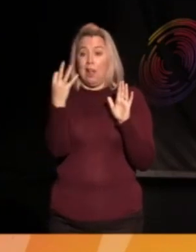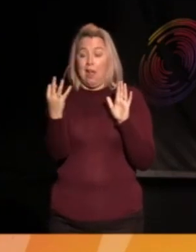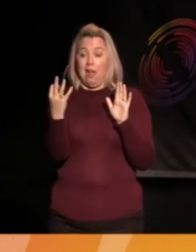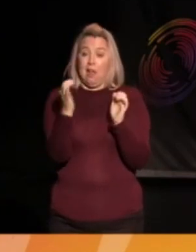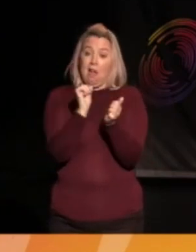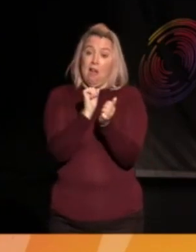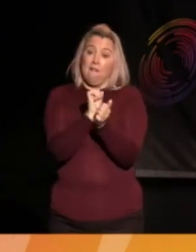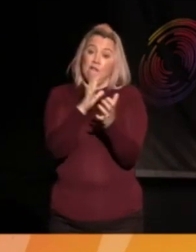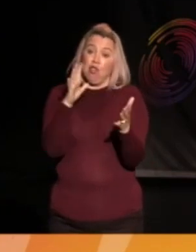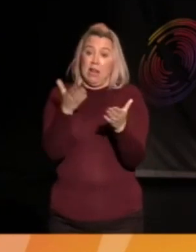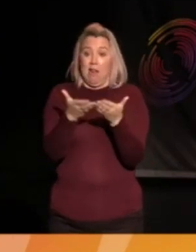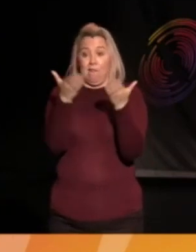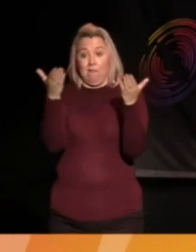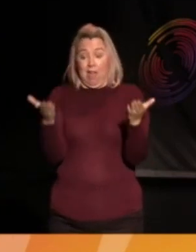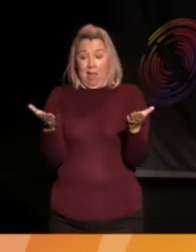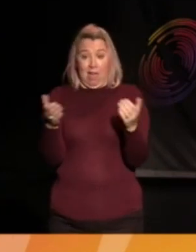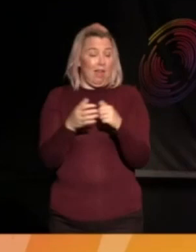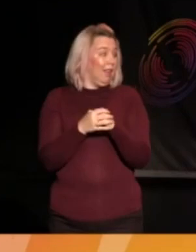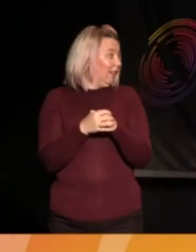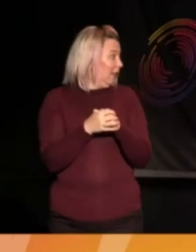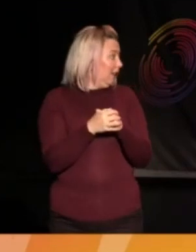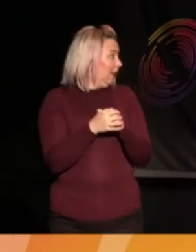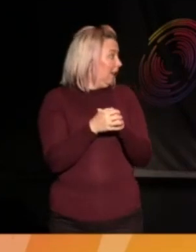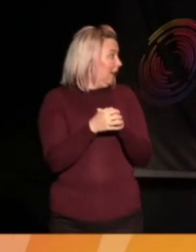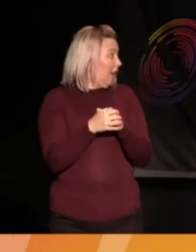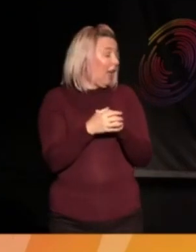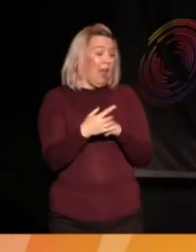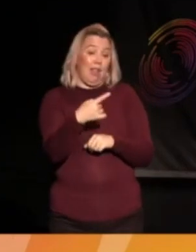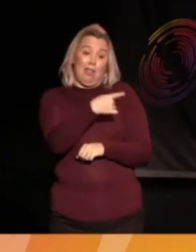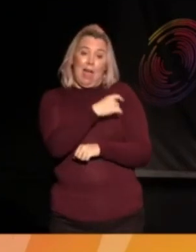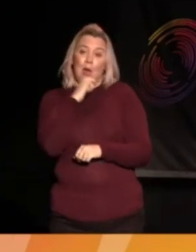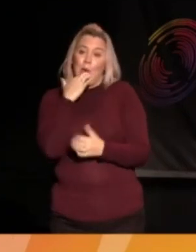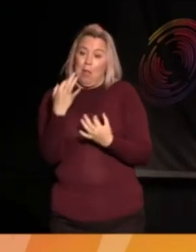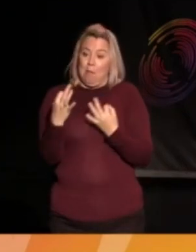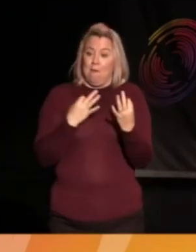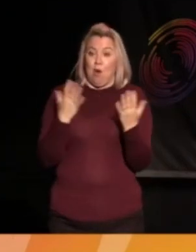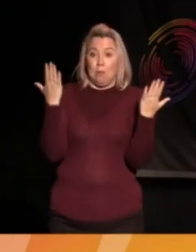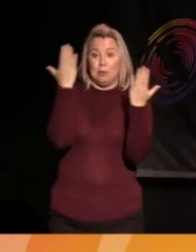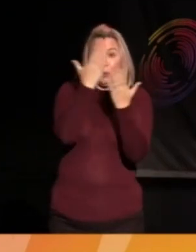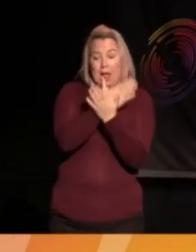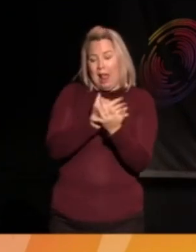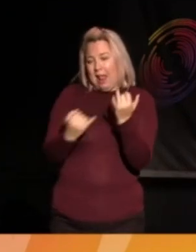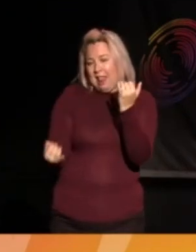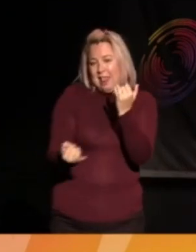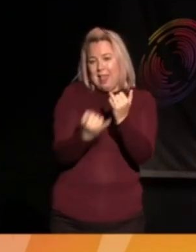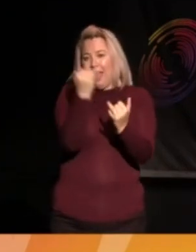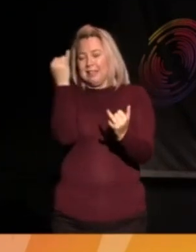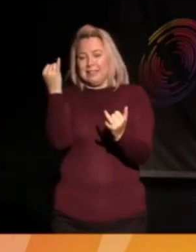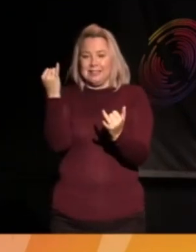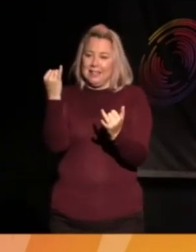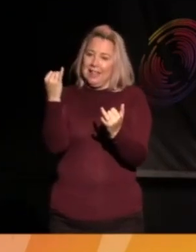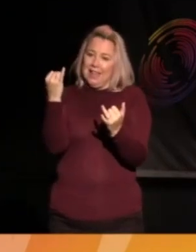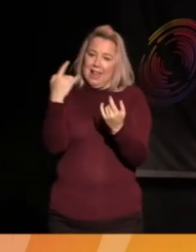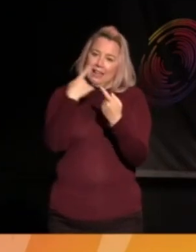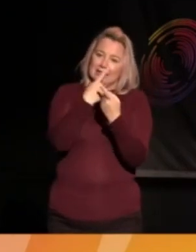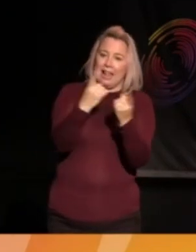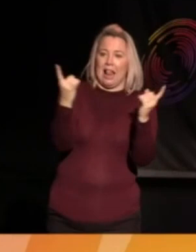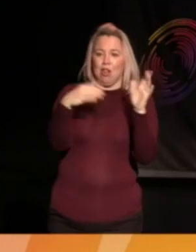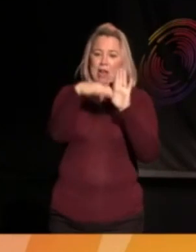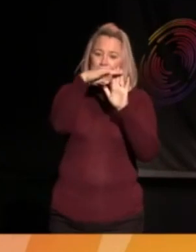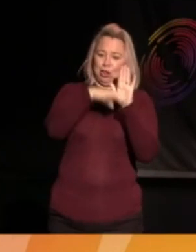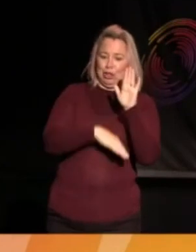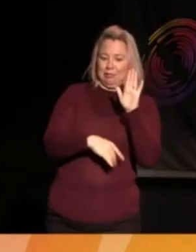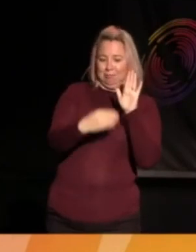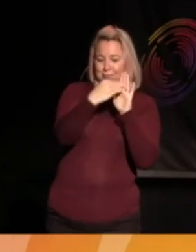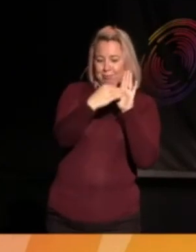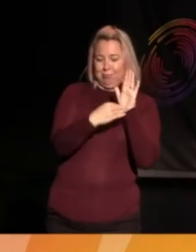and fair. And then they will also be performing tonight in the finale of the Poetic Declarations. So